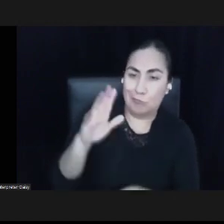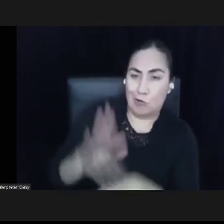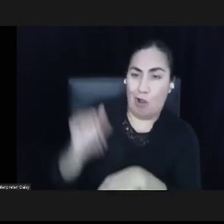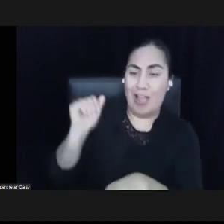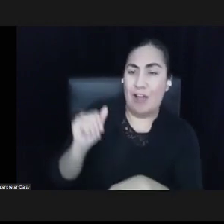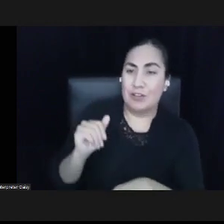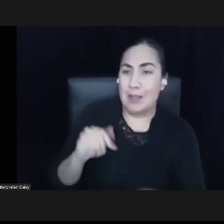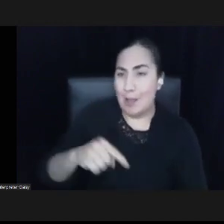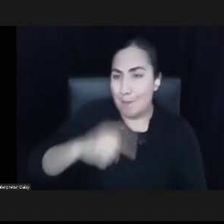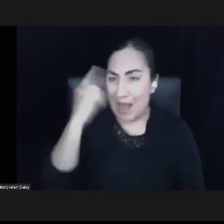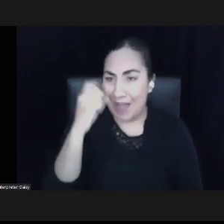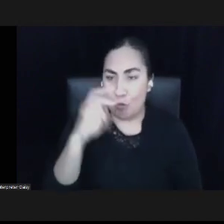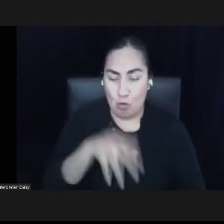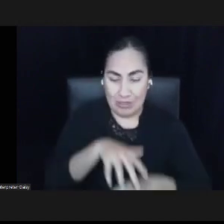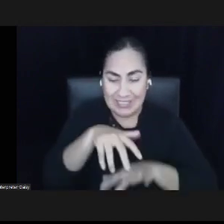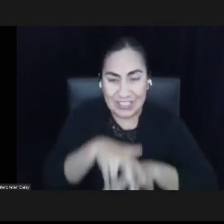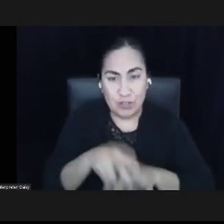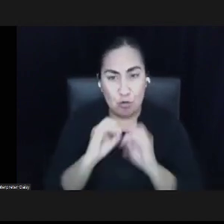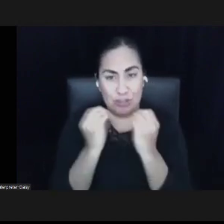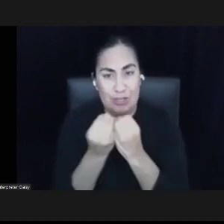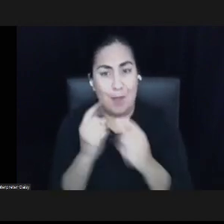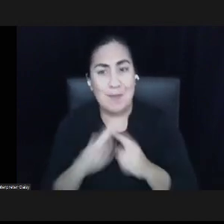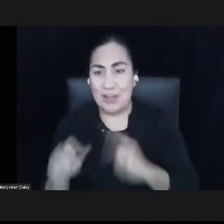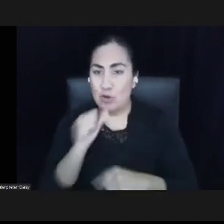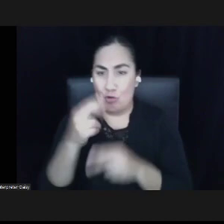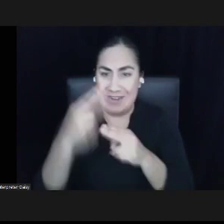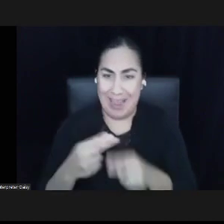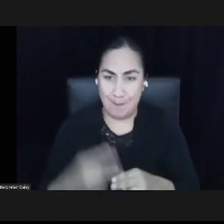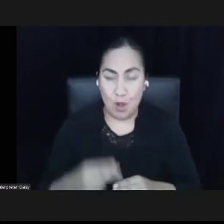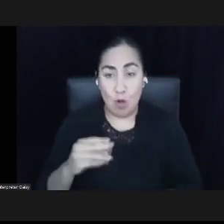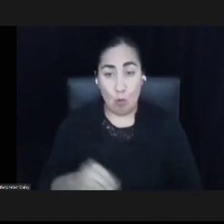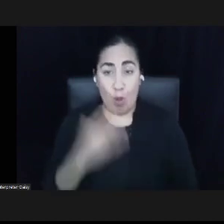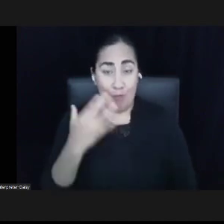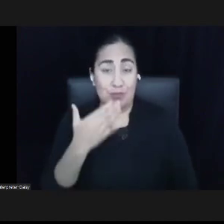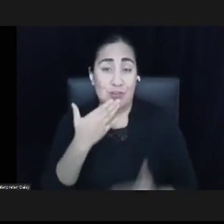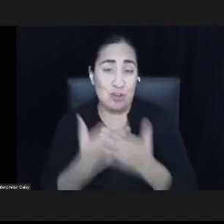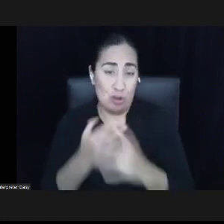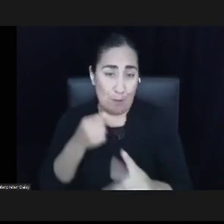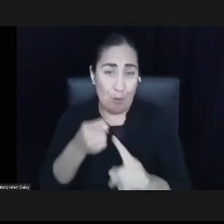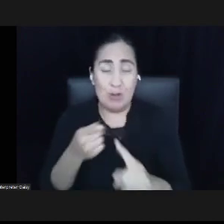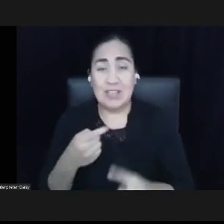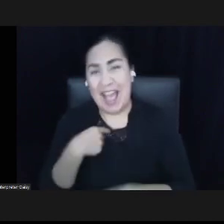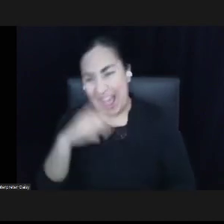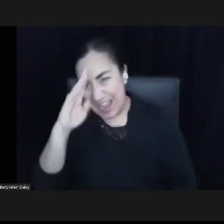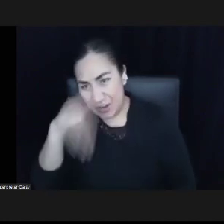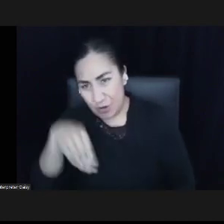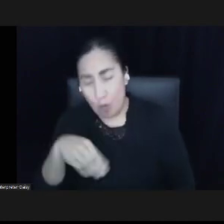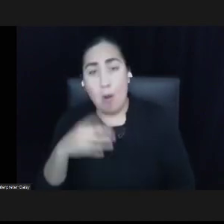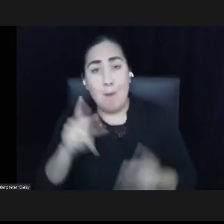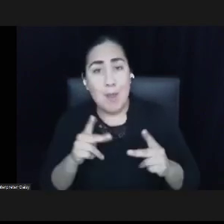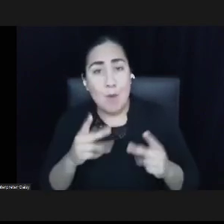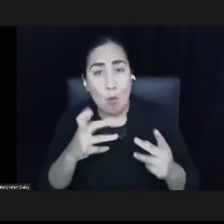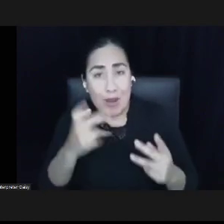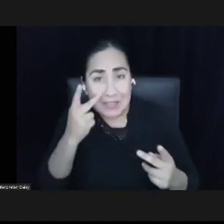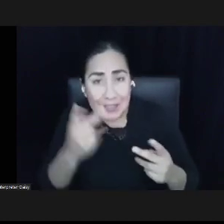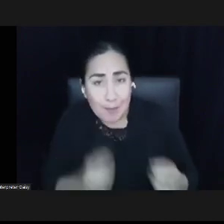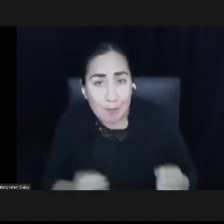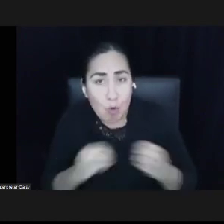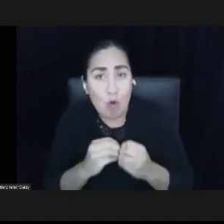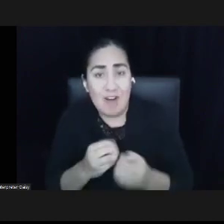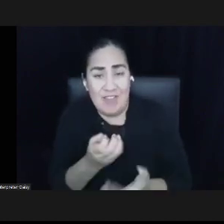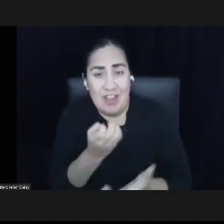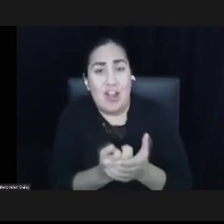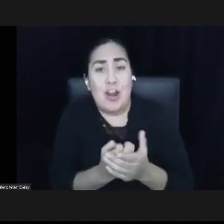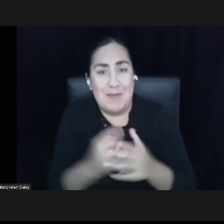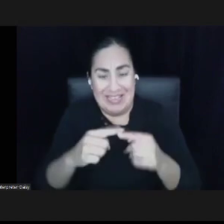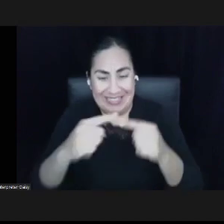I think that was a great point. And I know folks also want to see more about the economy cycle diagram. So we'll be